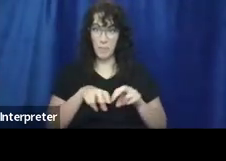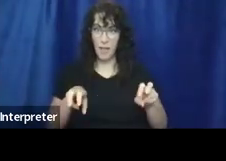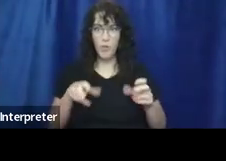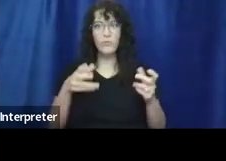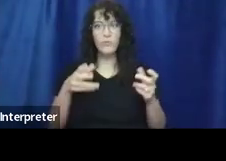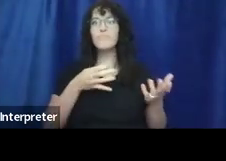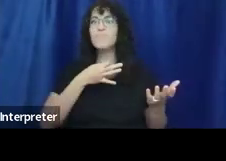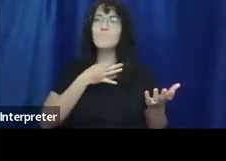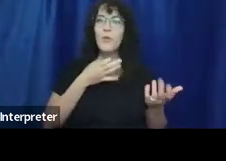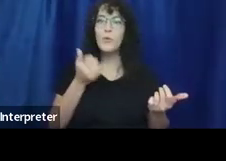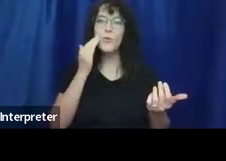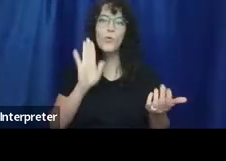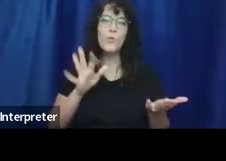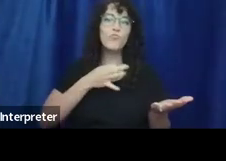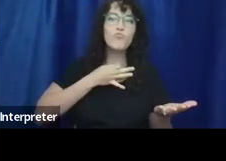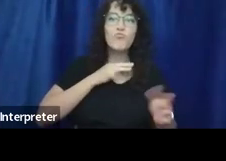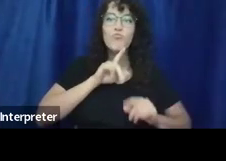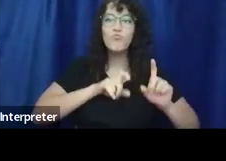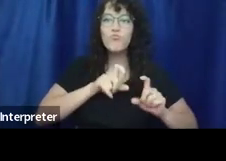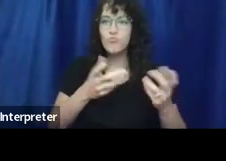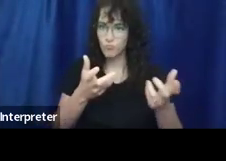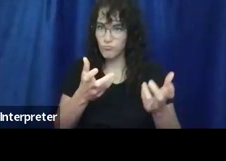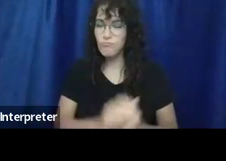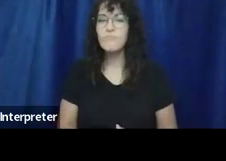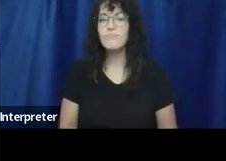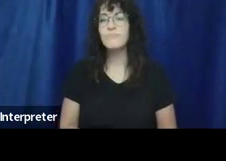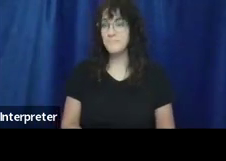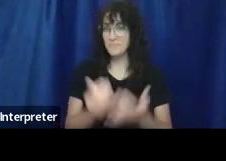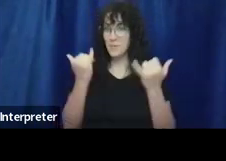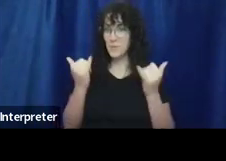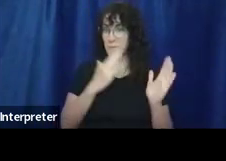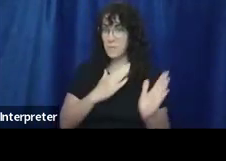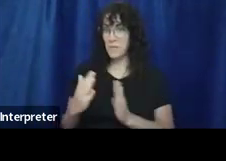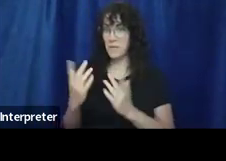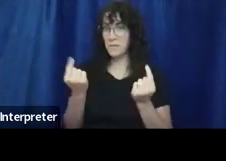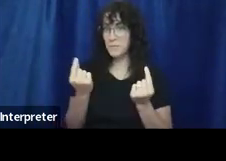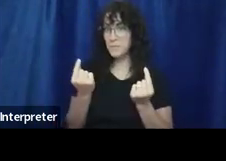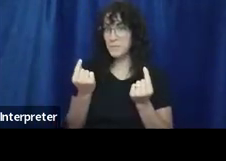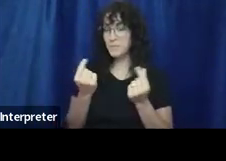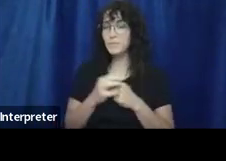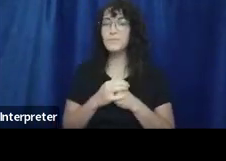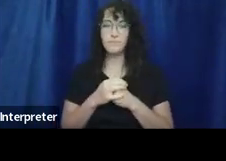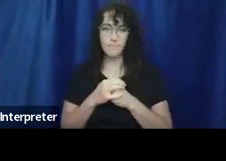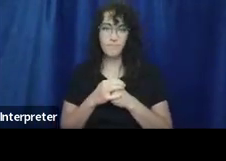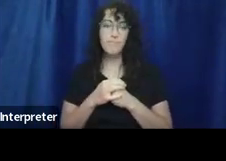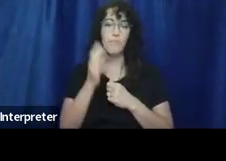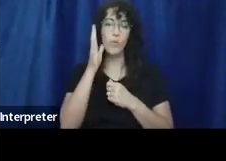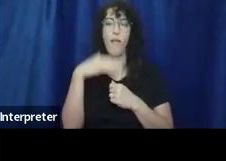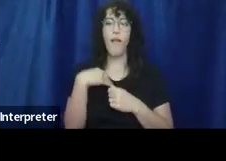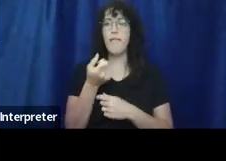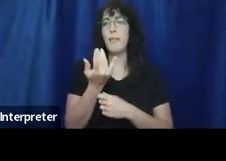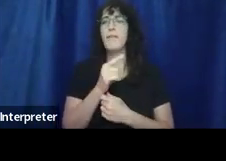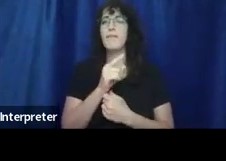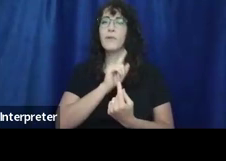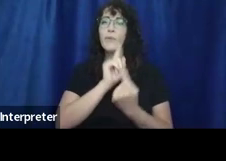about. Just to give a little overview of the day, we're going to give you a little 101 about